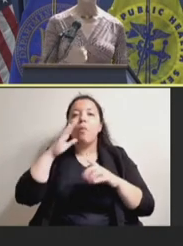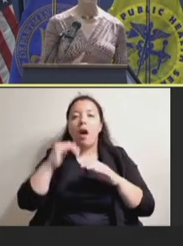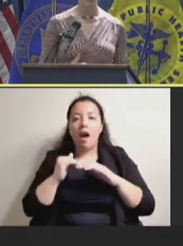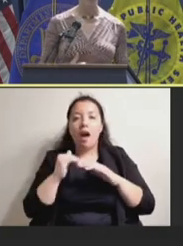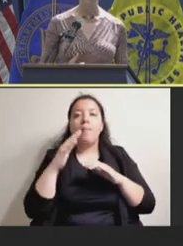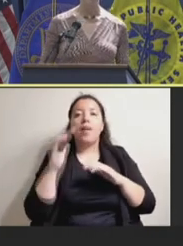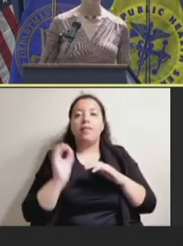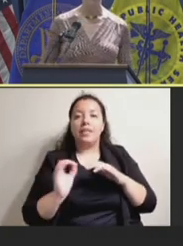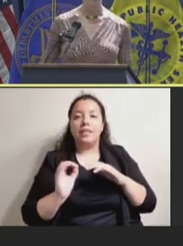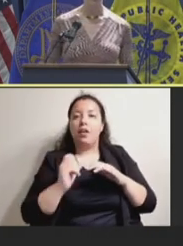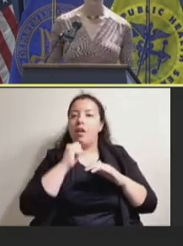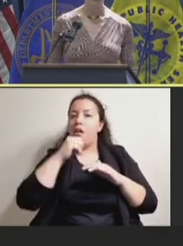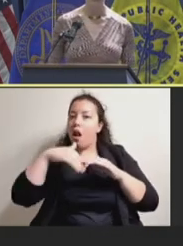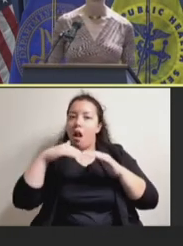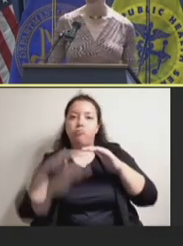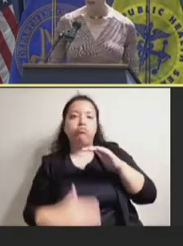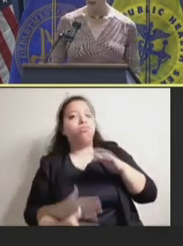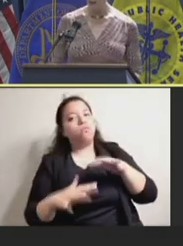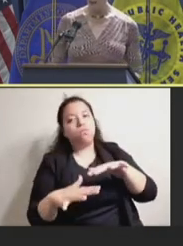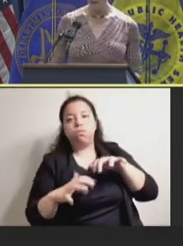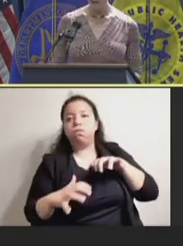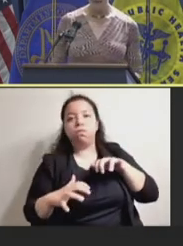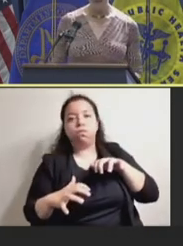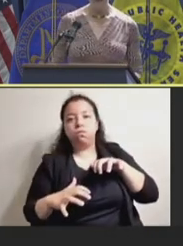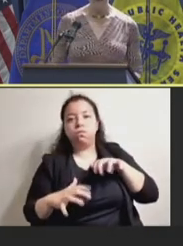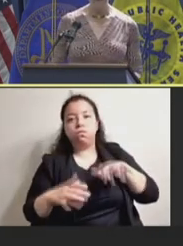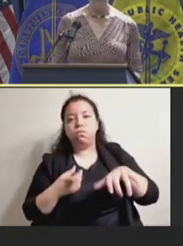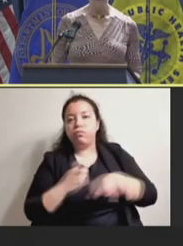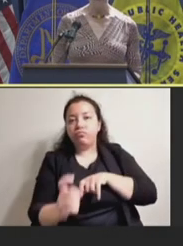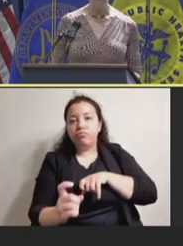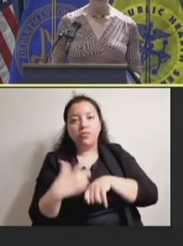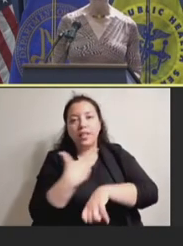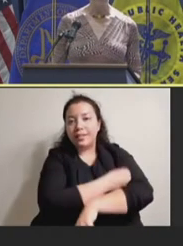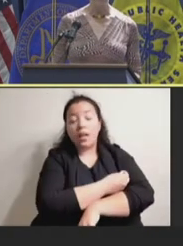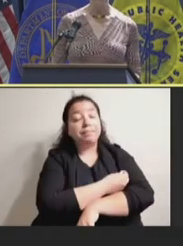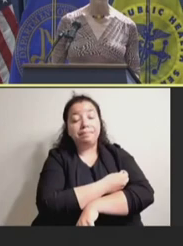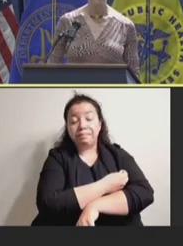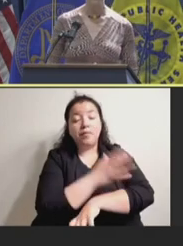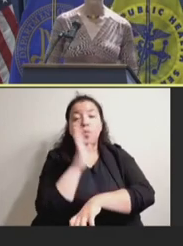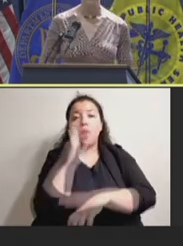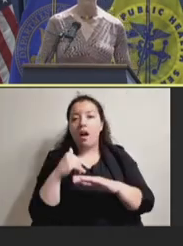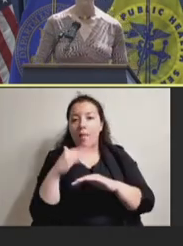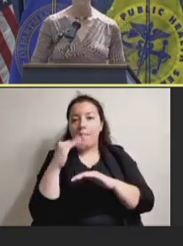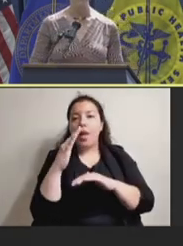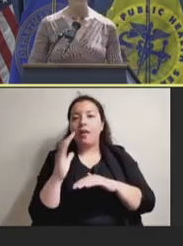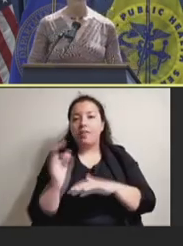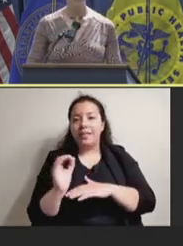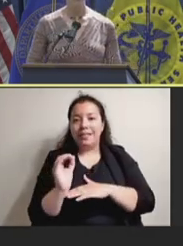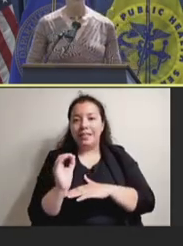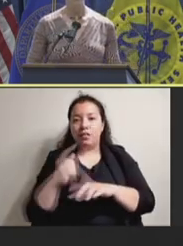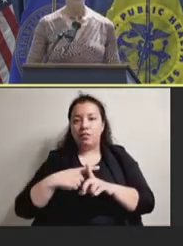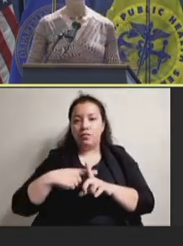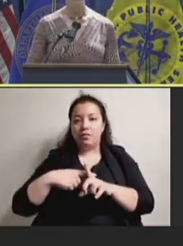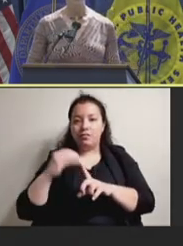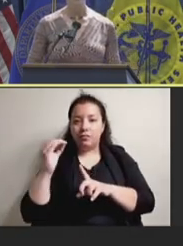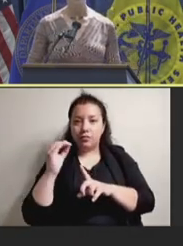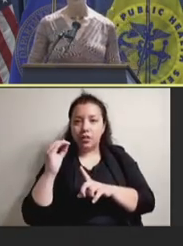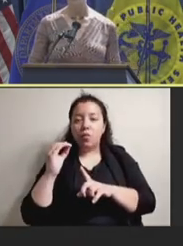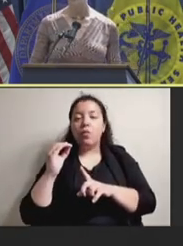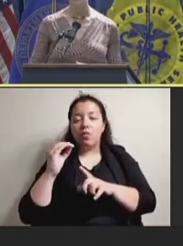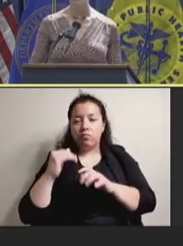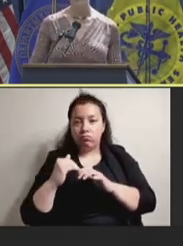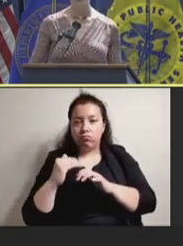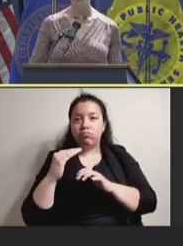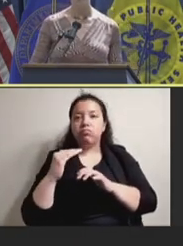directly out of the freezer and put them in. And this is helpful for health workers who don't need to